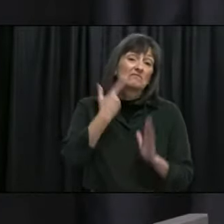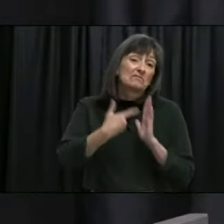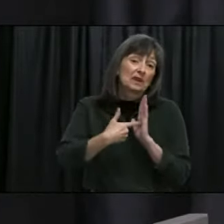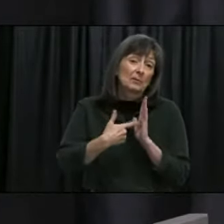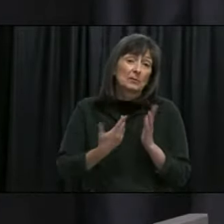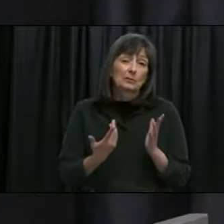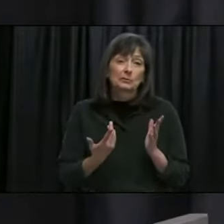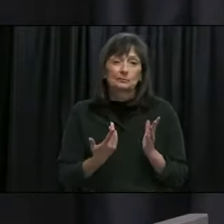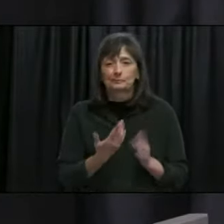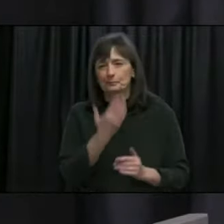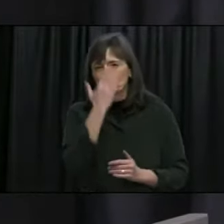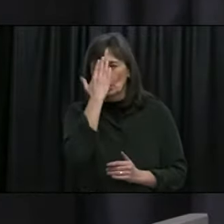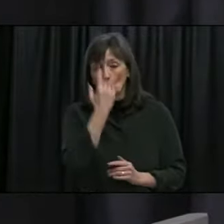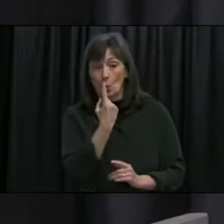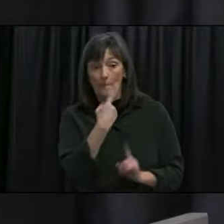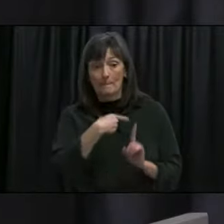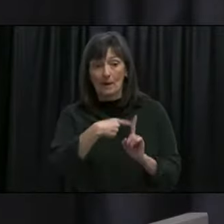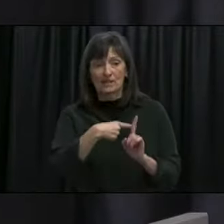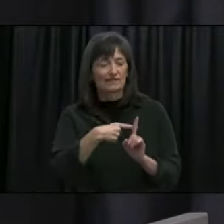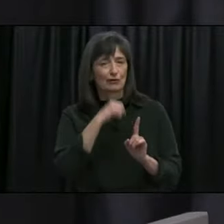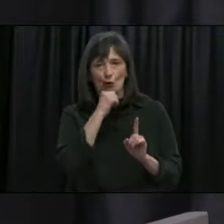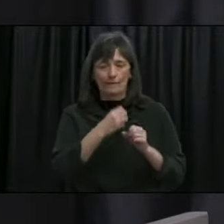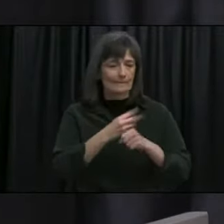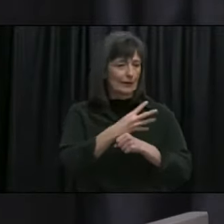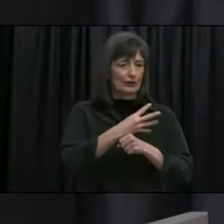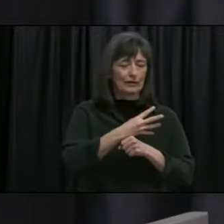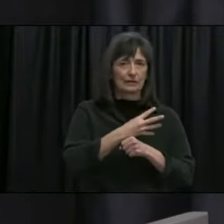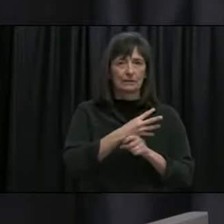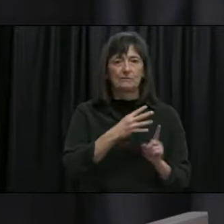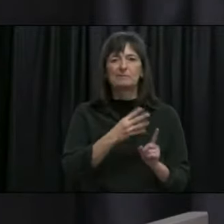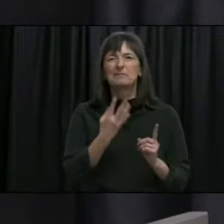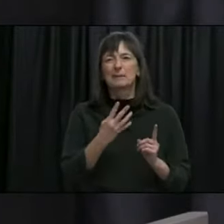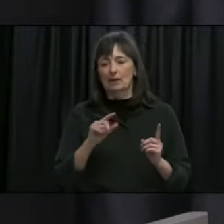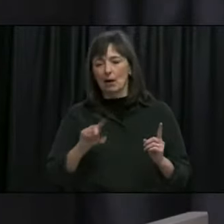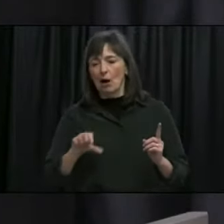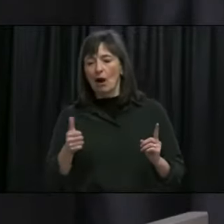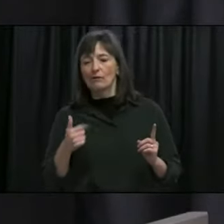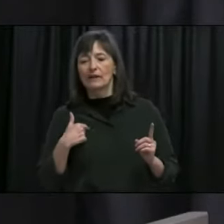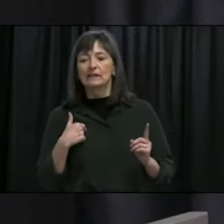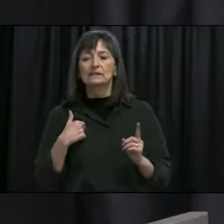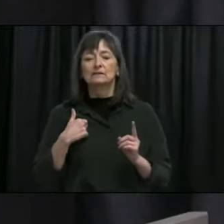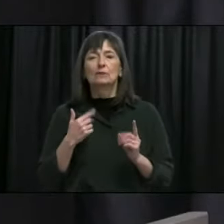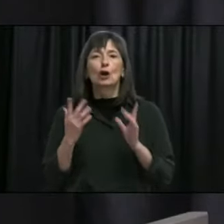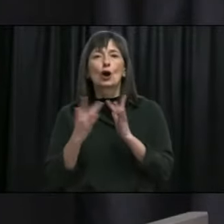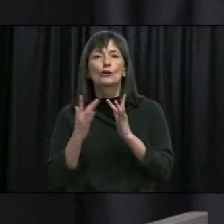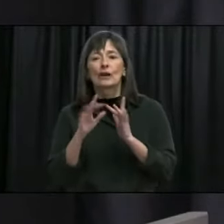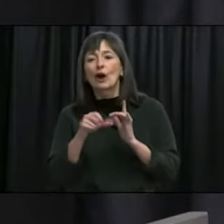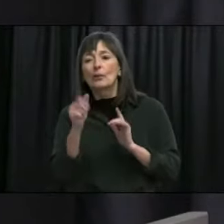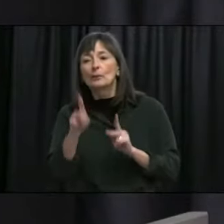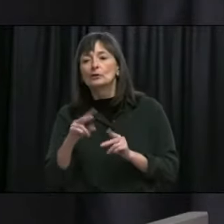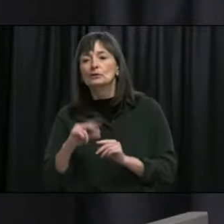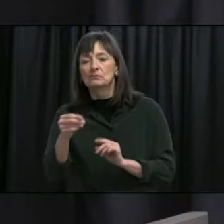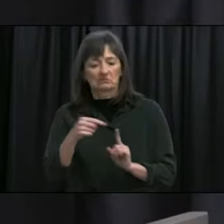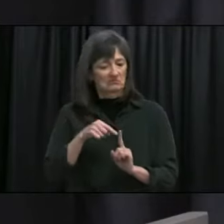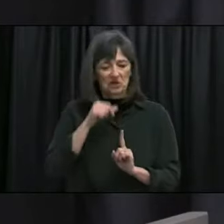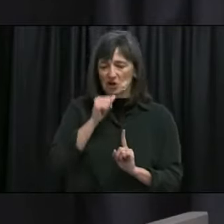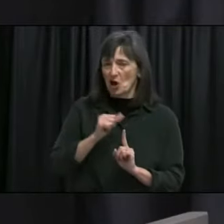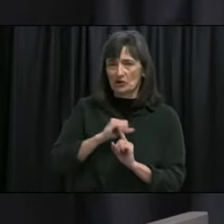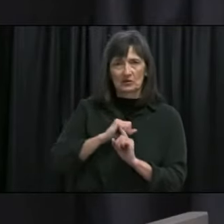that a case wasn't a variant and then somebody contracted it from you know they were household contact we wouldn't need to do that